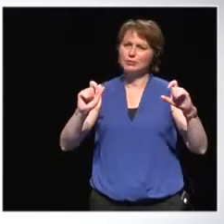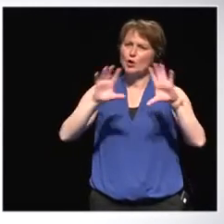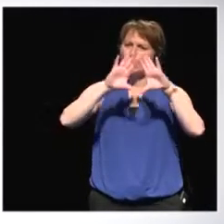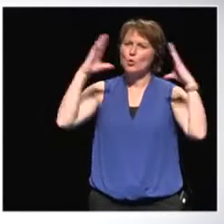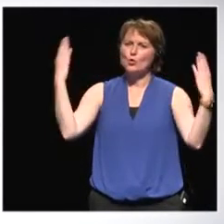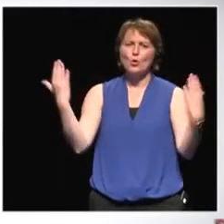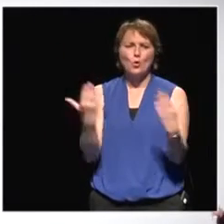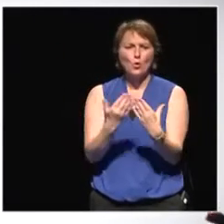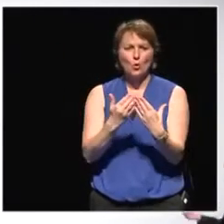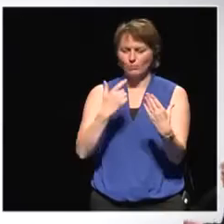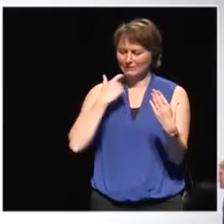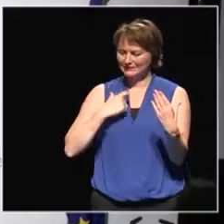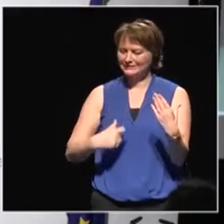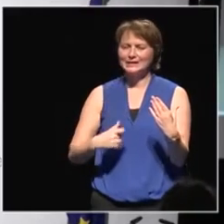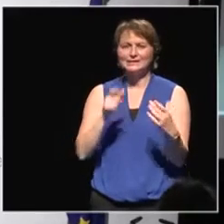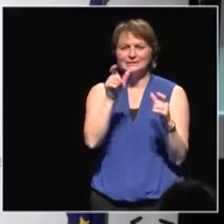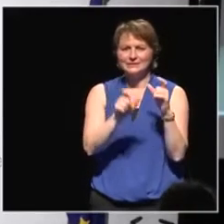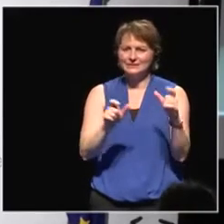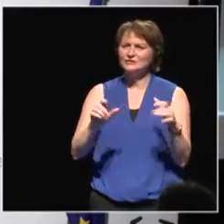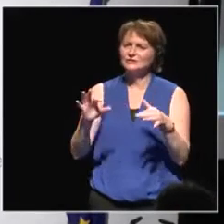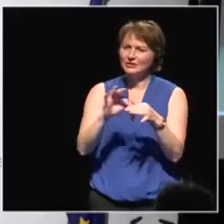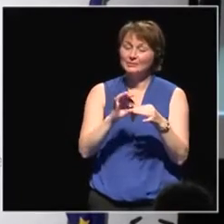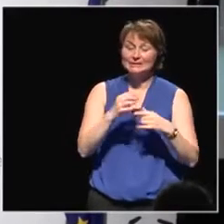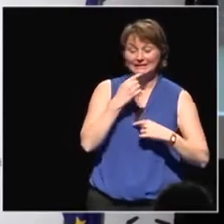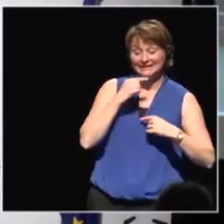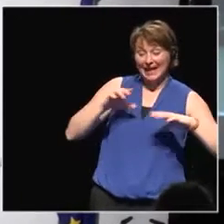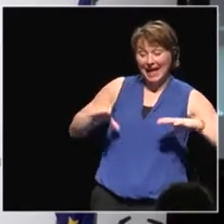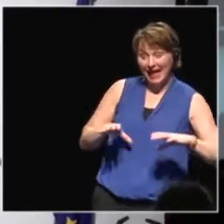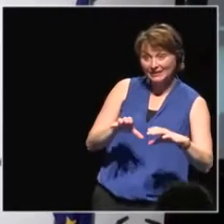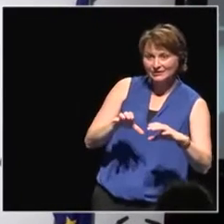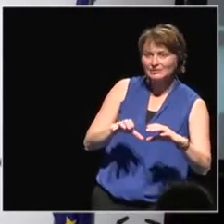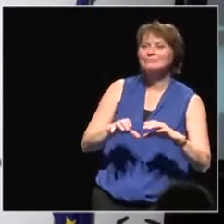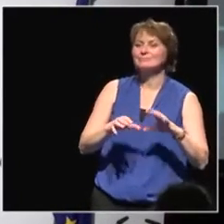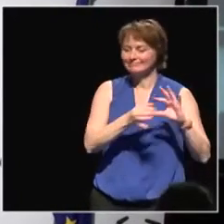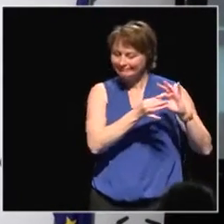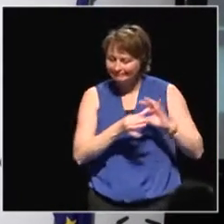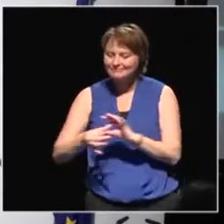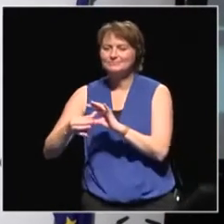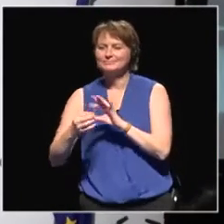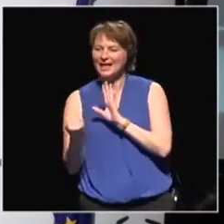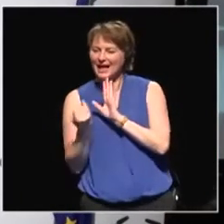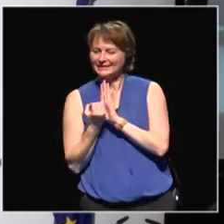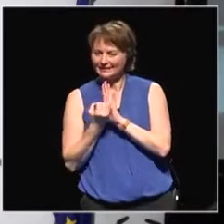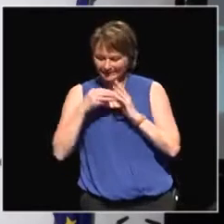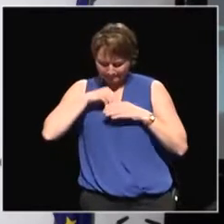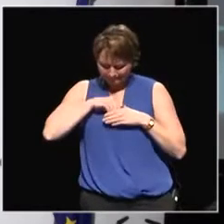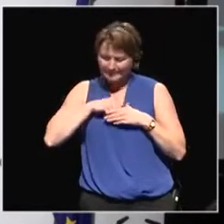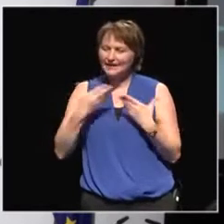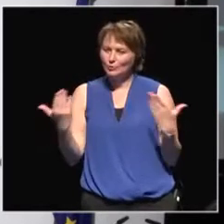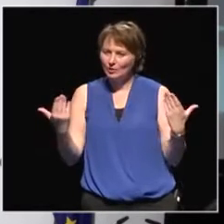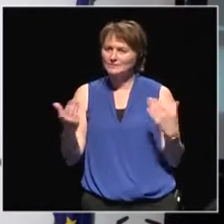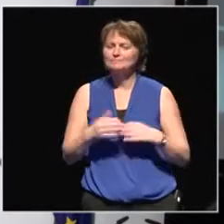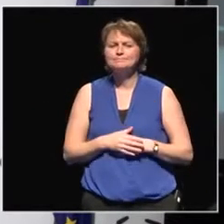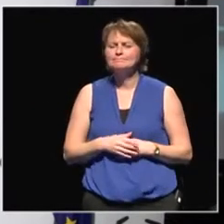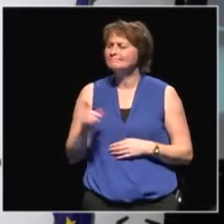And because you link the action also with the aspect of identity, which you underlined. In terms